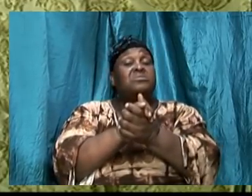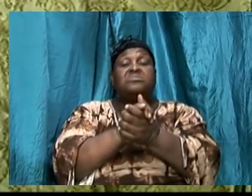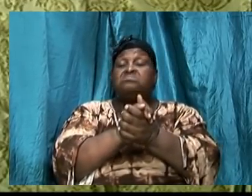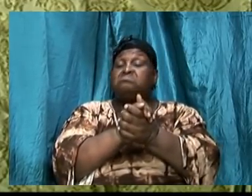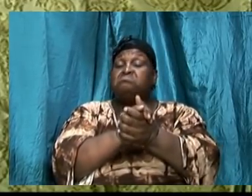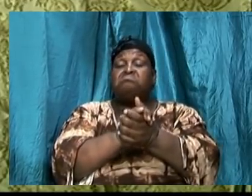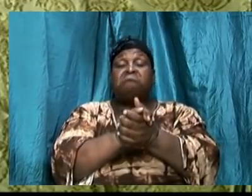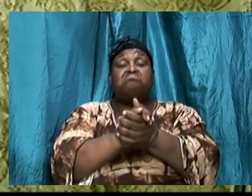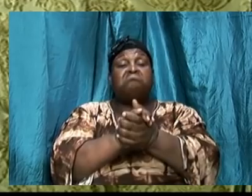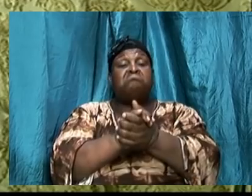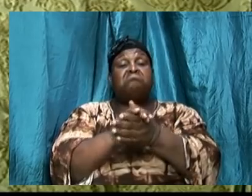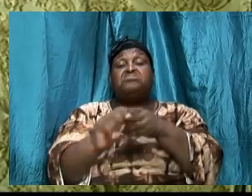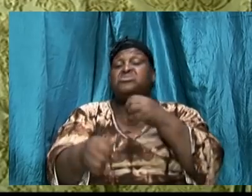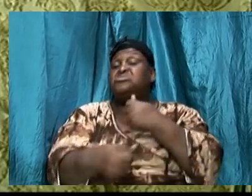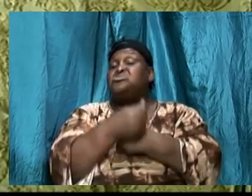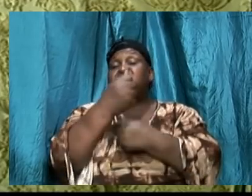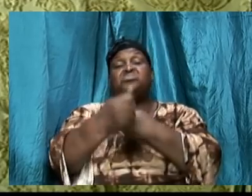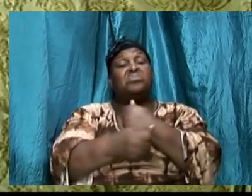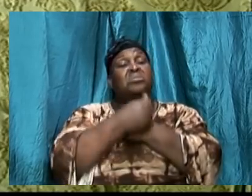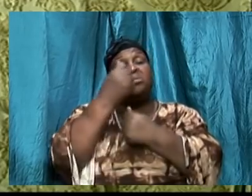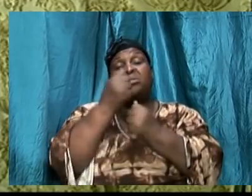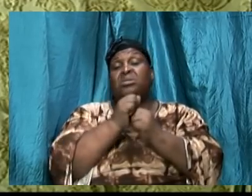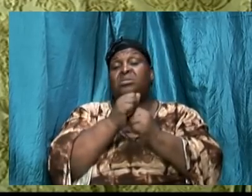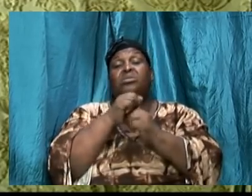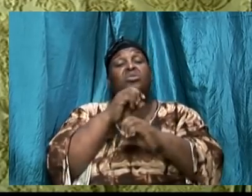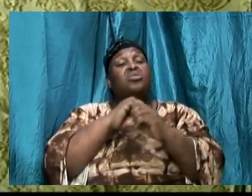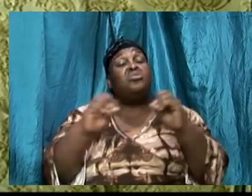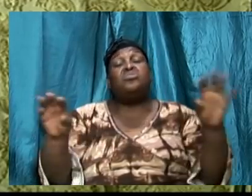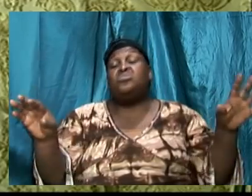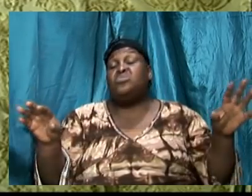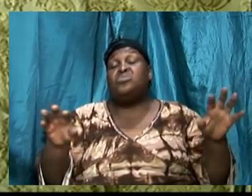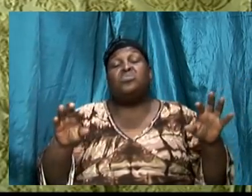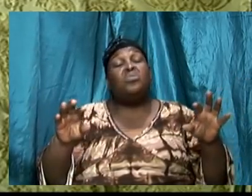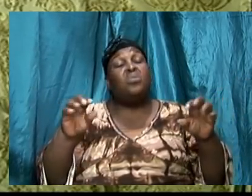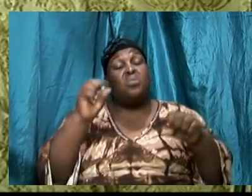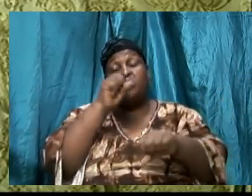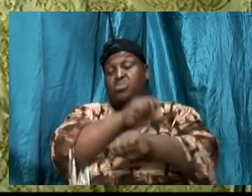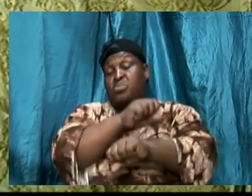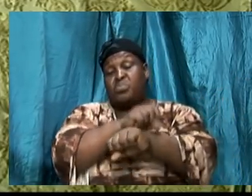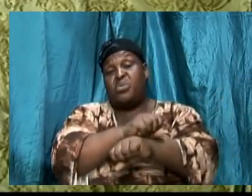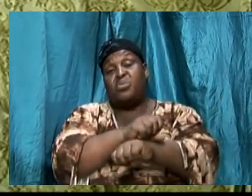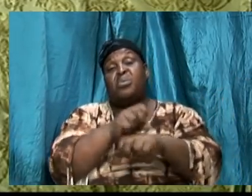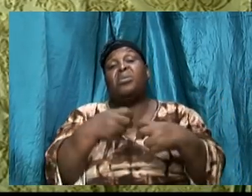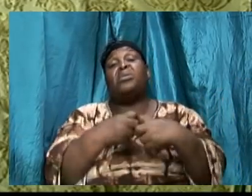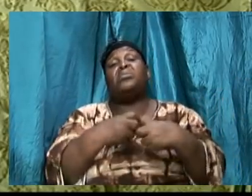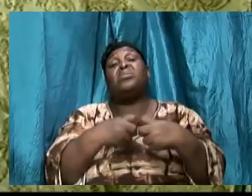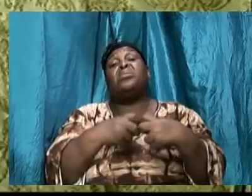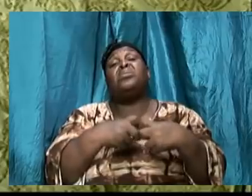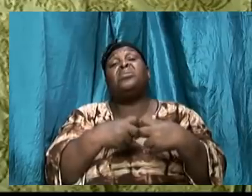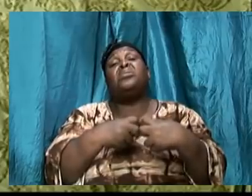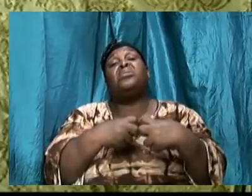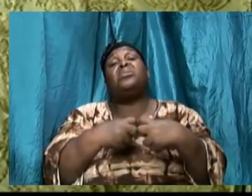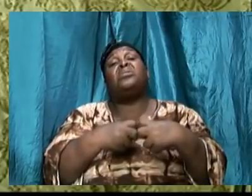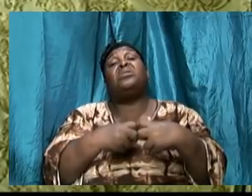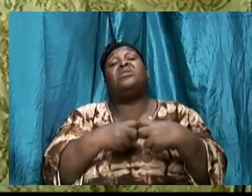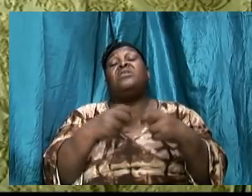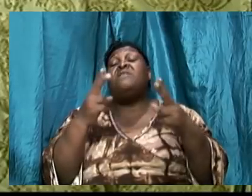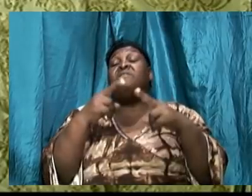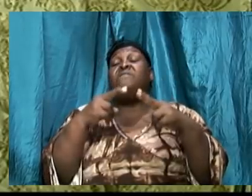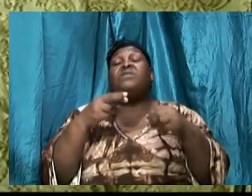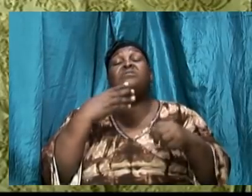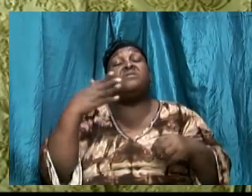we know that it does not work on autopilot the very thing is true for our